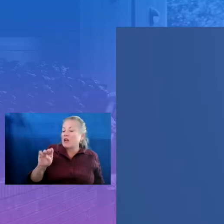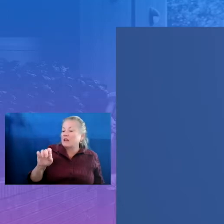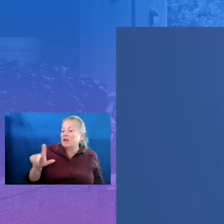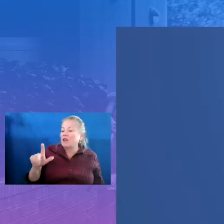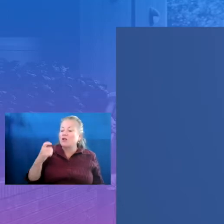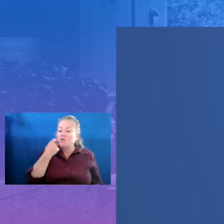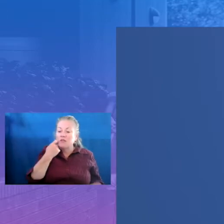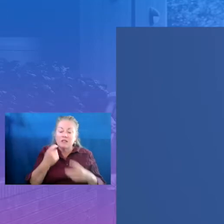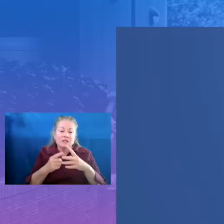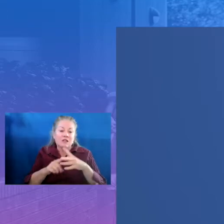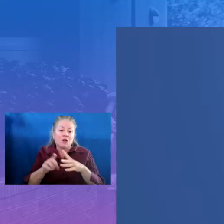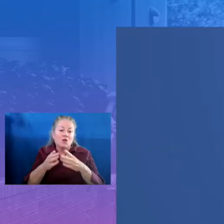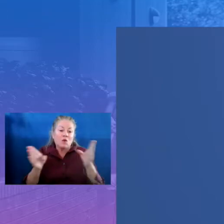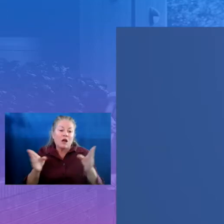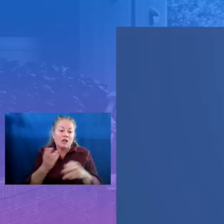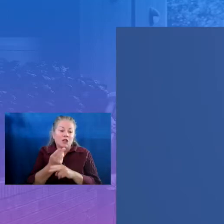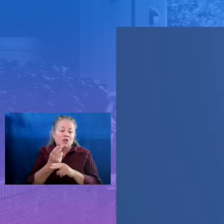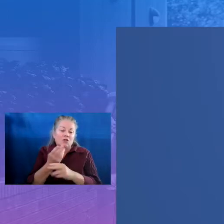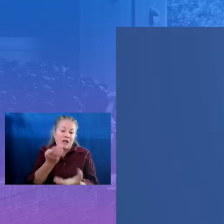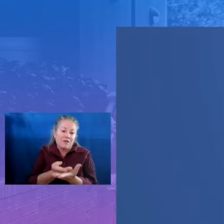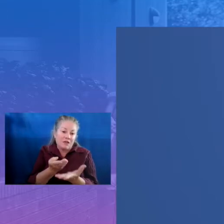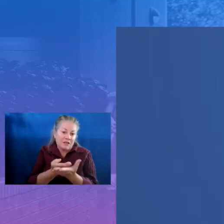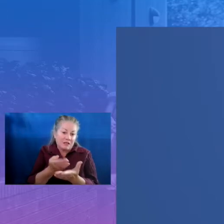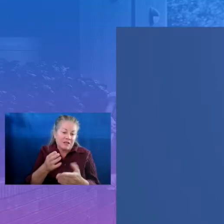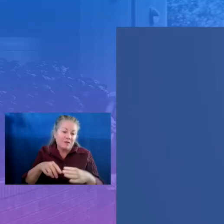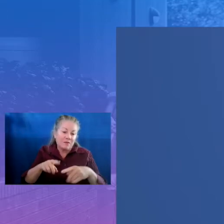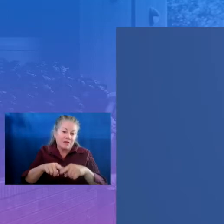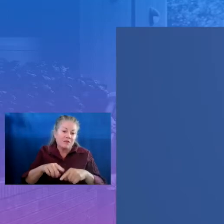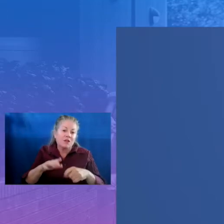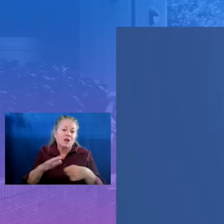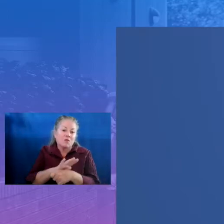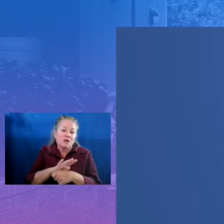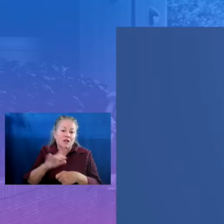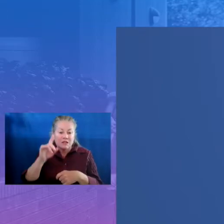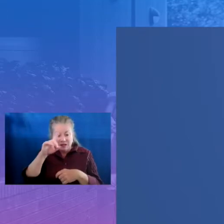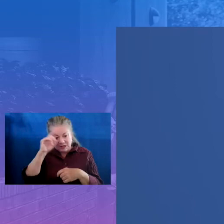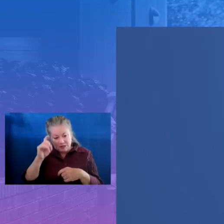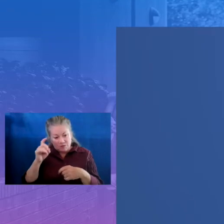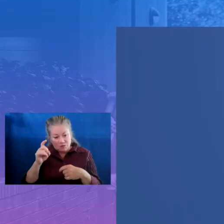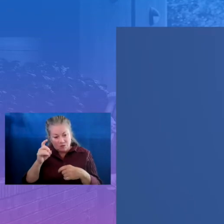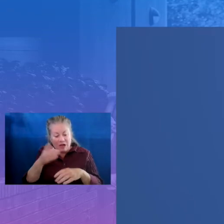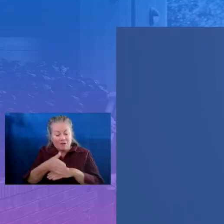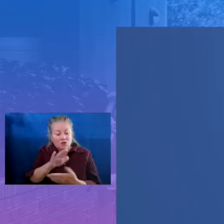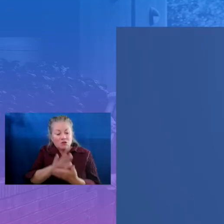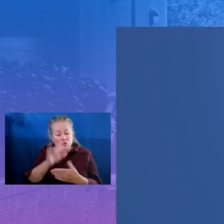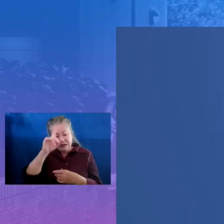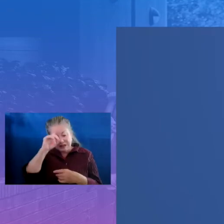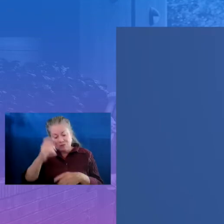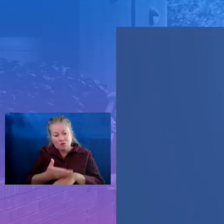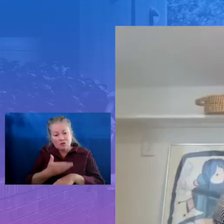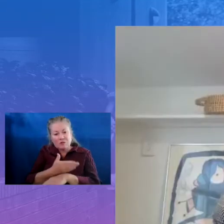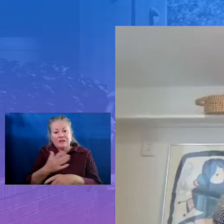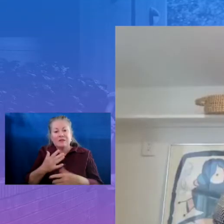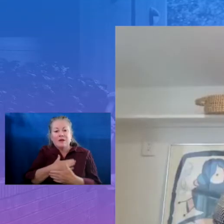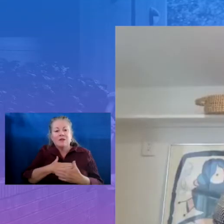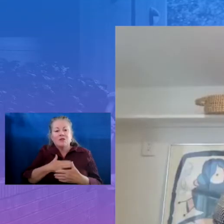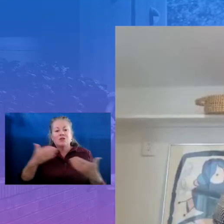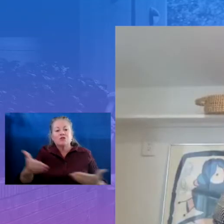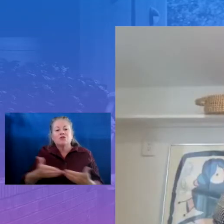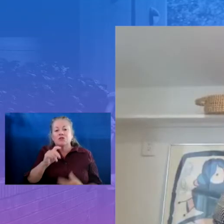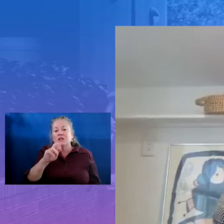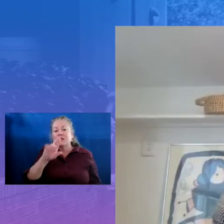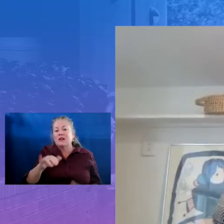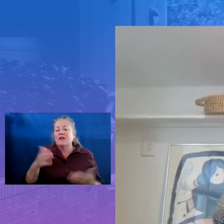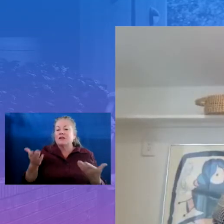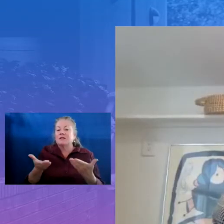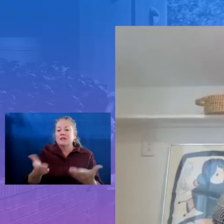comprehensive afterschool and summer learning enrichment. It is my pleasure to introduce you all to Terry. Terry, take it away. Thank you, Melissa,